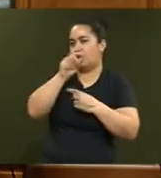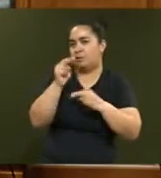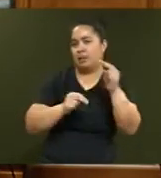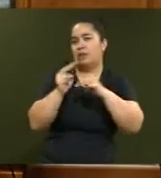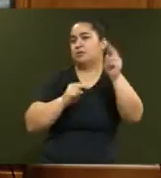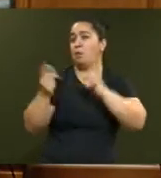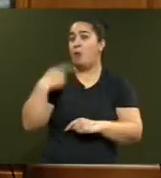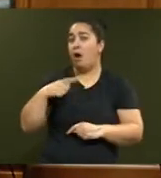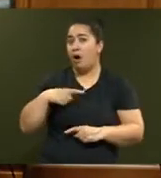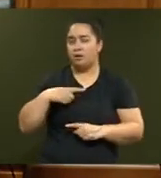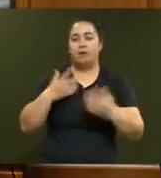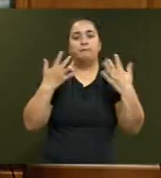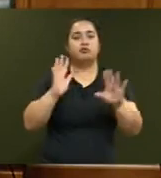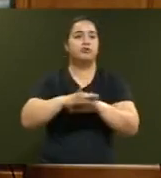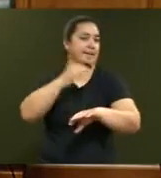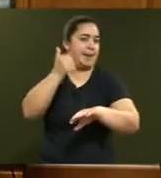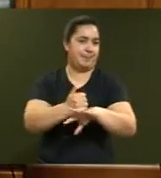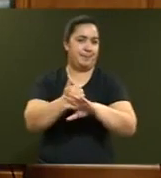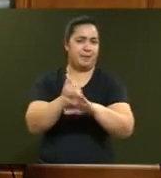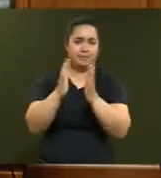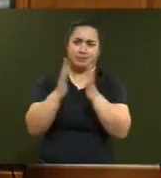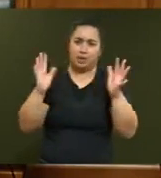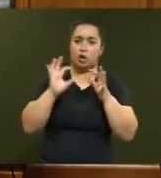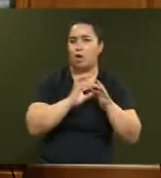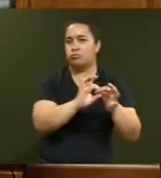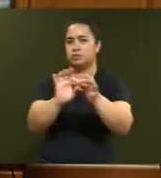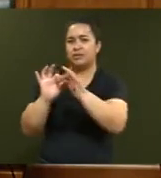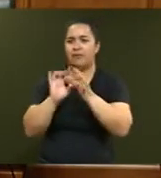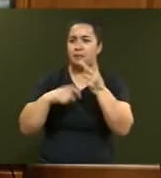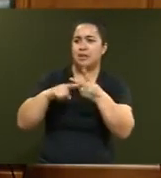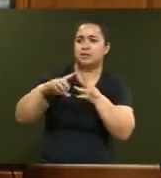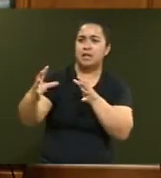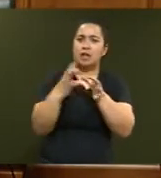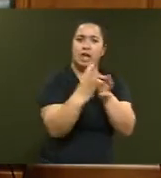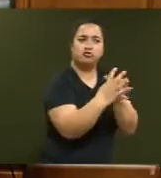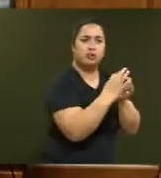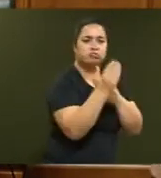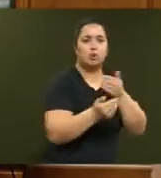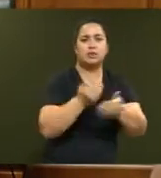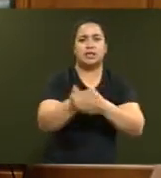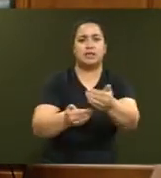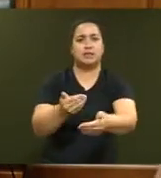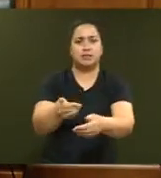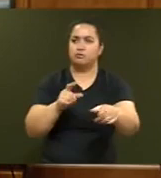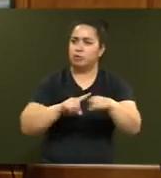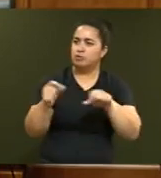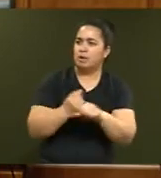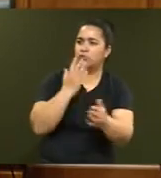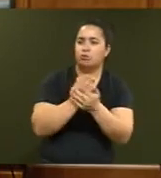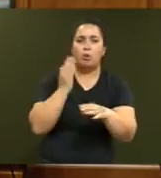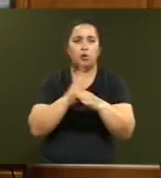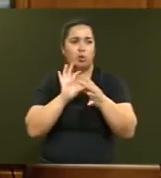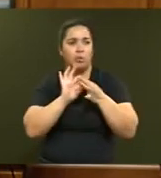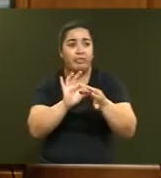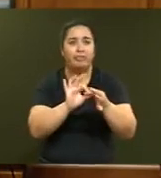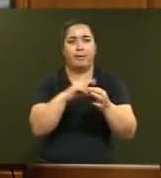already have put in place a highly collaborative and engaging process for working with developers to